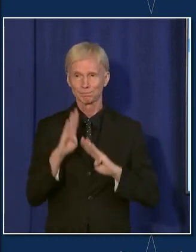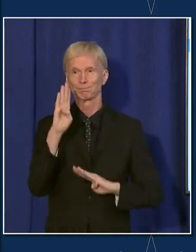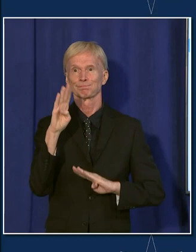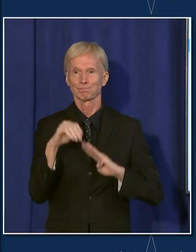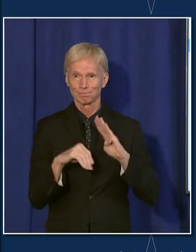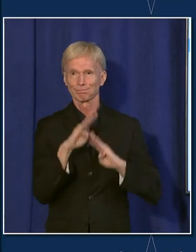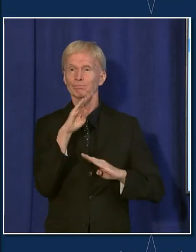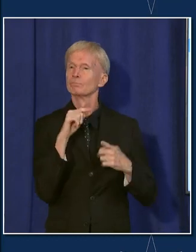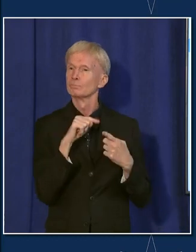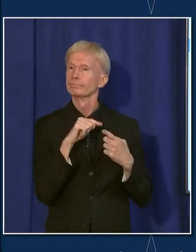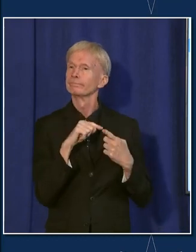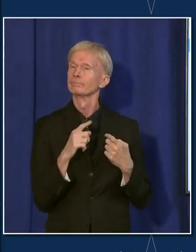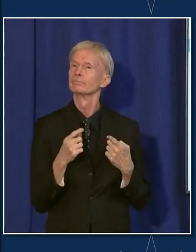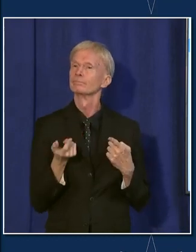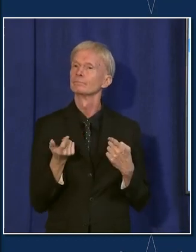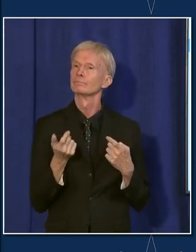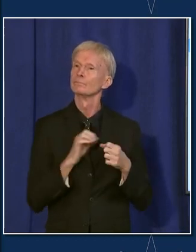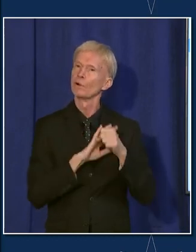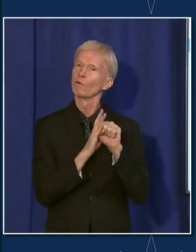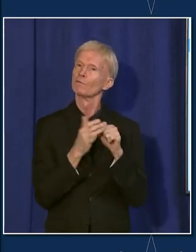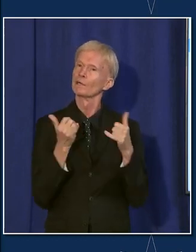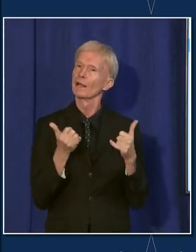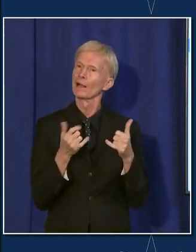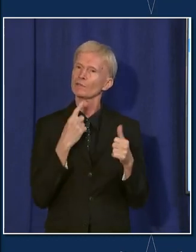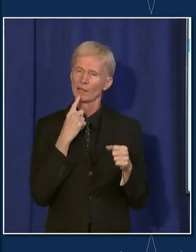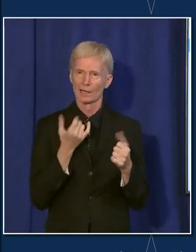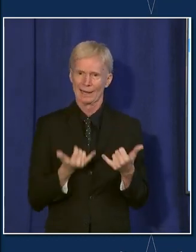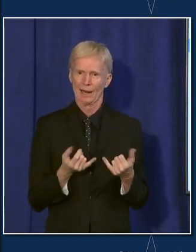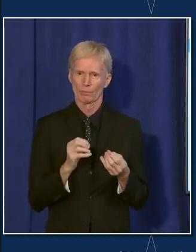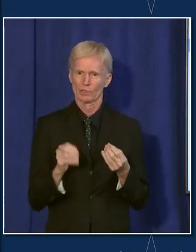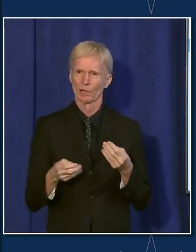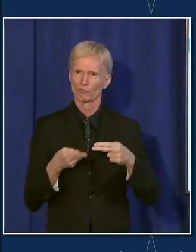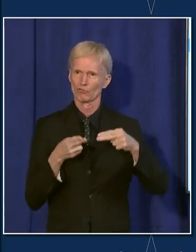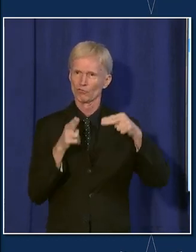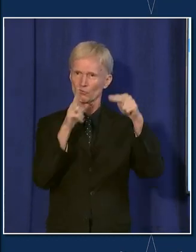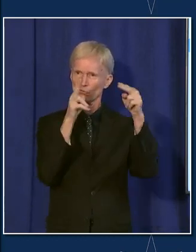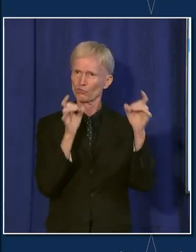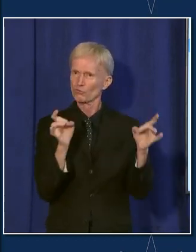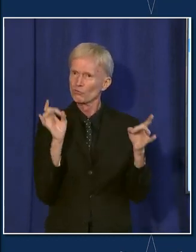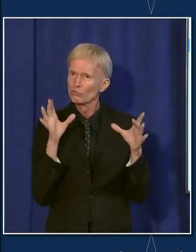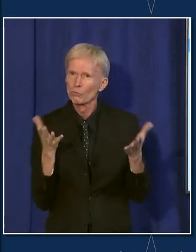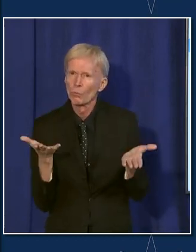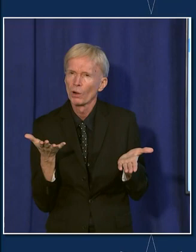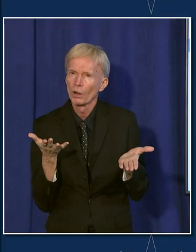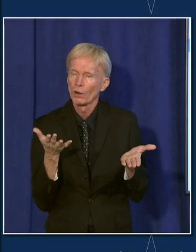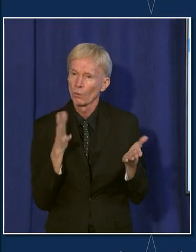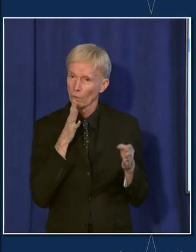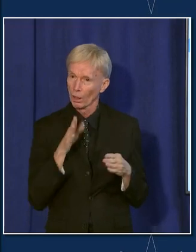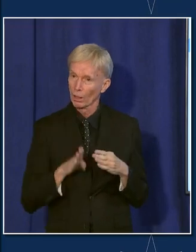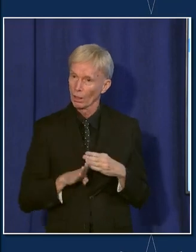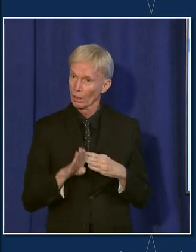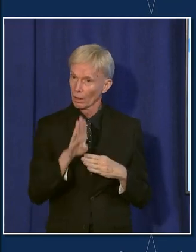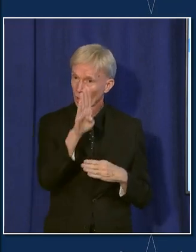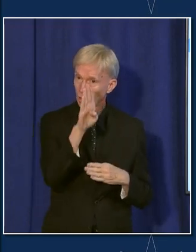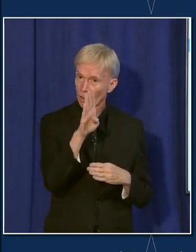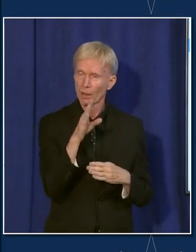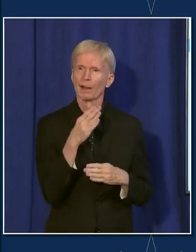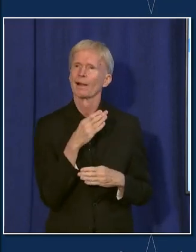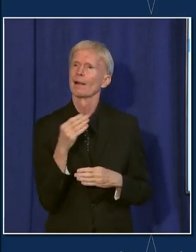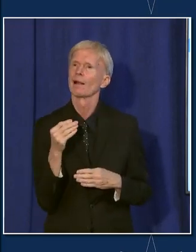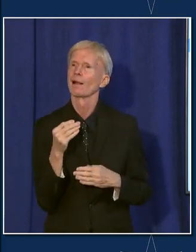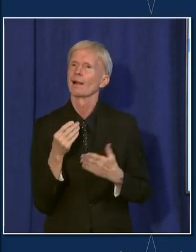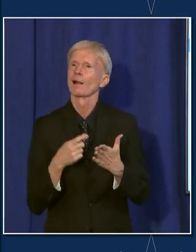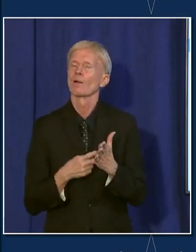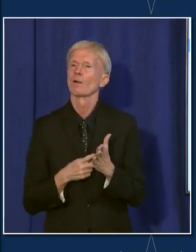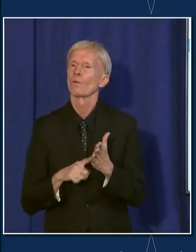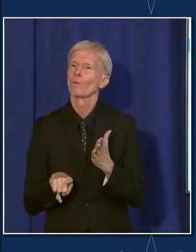that at the rate that this is increasing, how do you expect it progresses? And, well, fourth, according